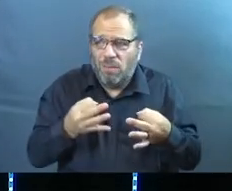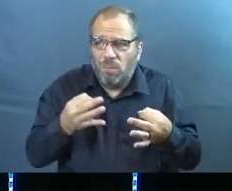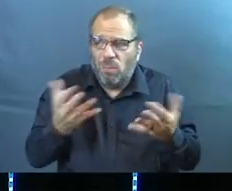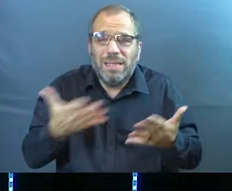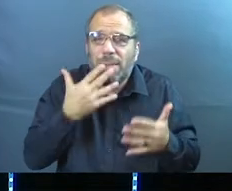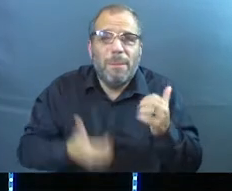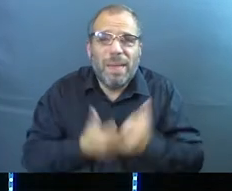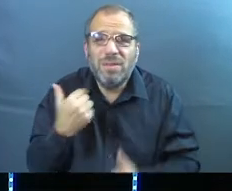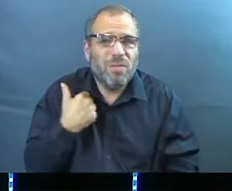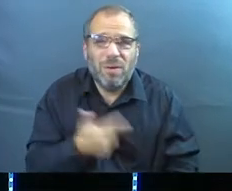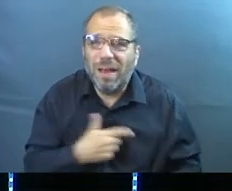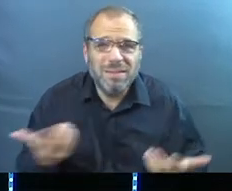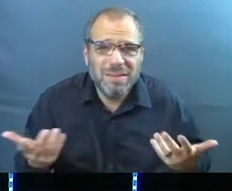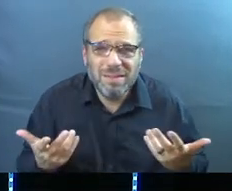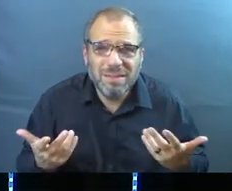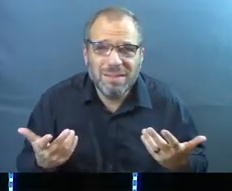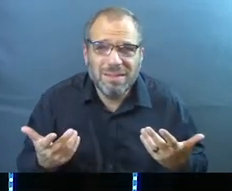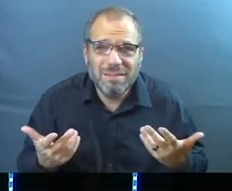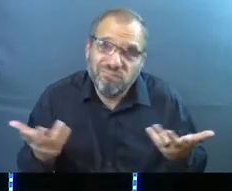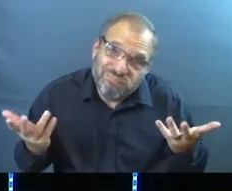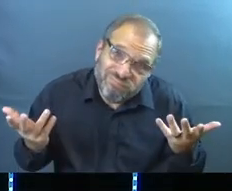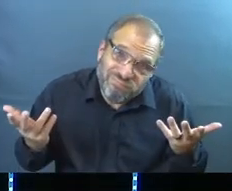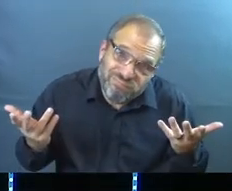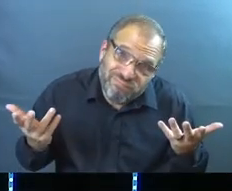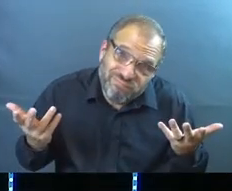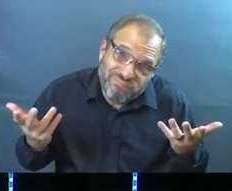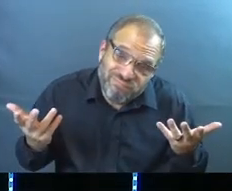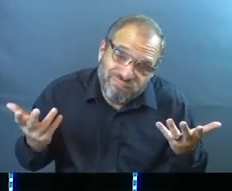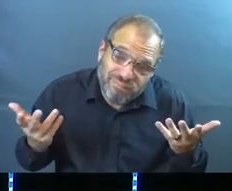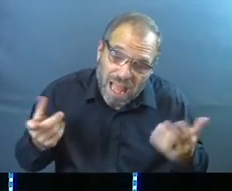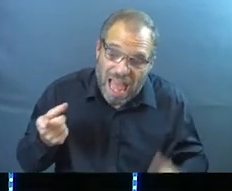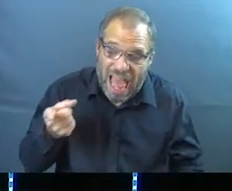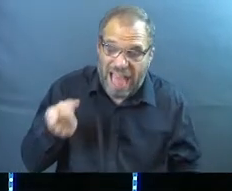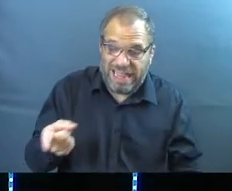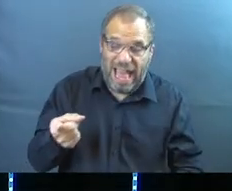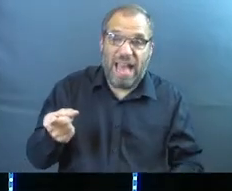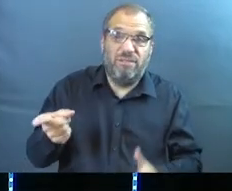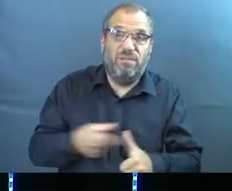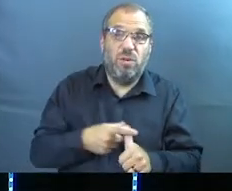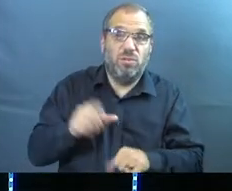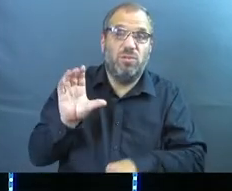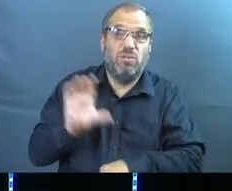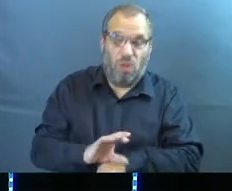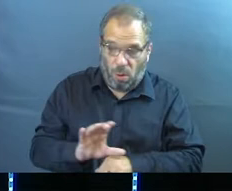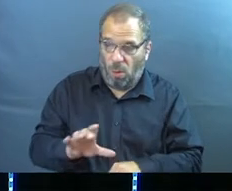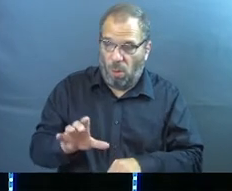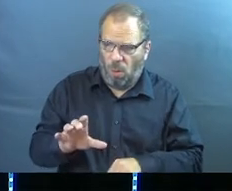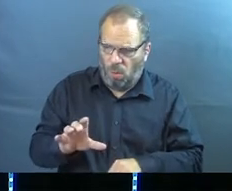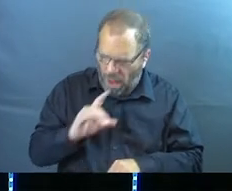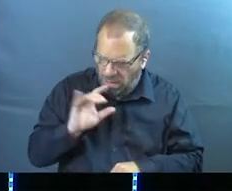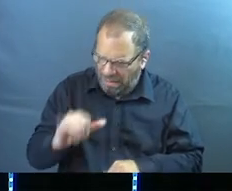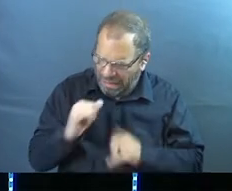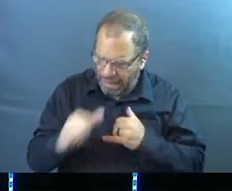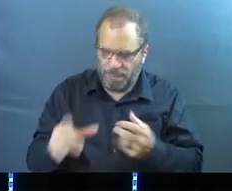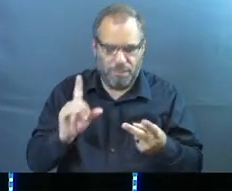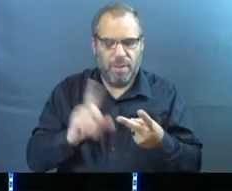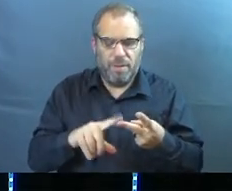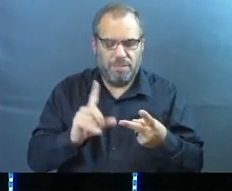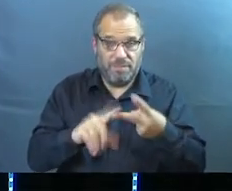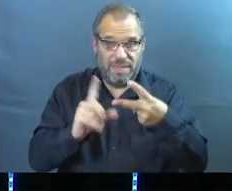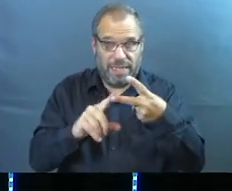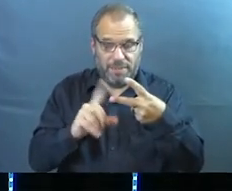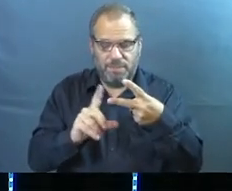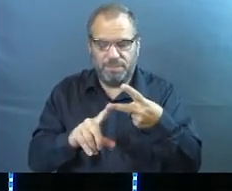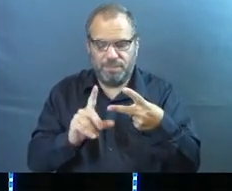for us, right? And they were doing it. That encourages me. The other thing that I see that I think is so